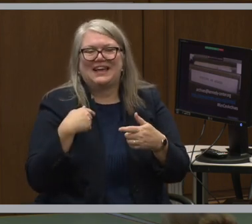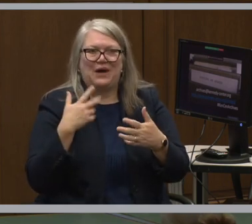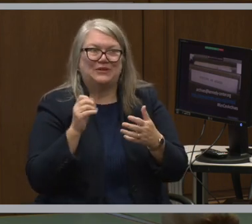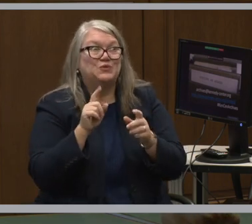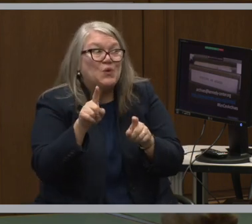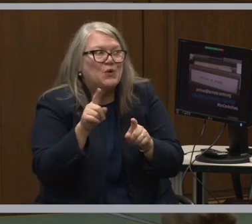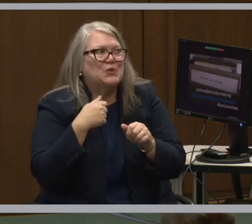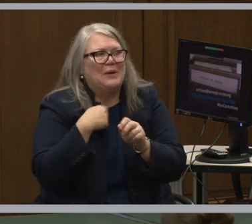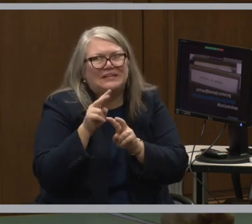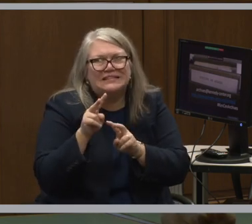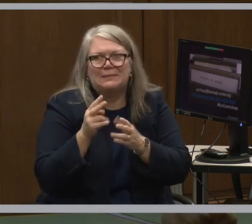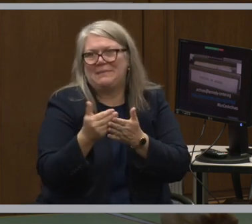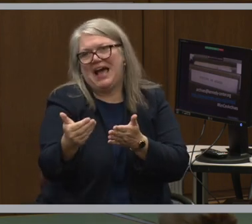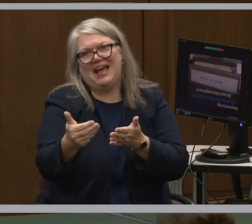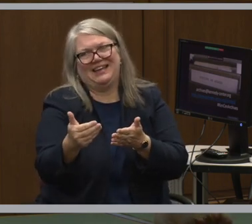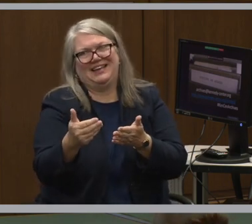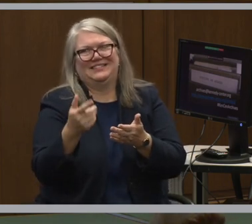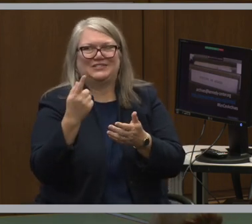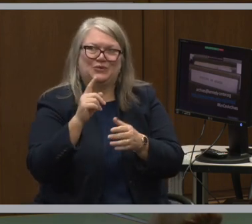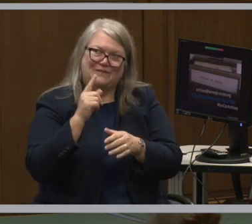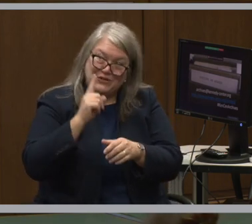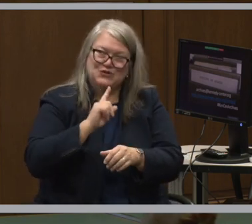want to go to, I will just buy the ticket.